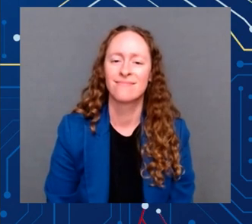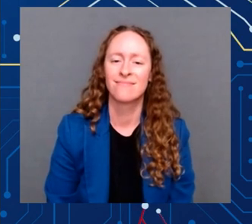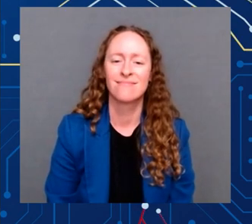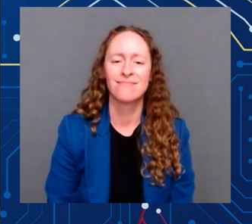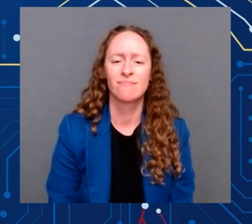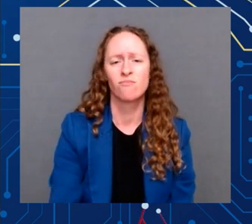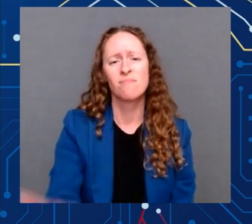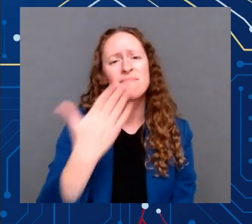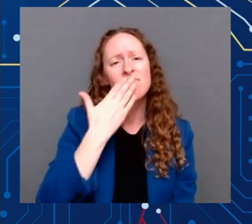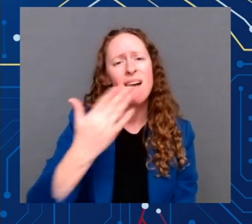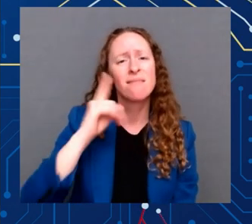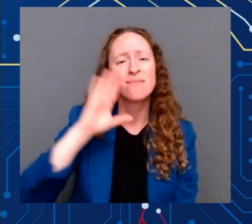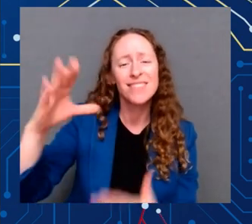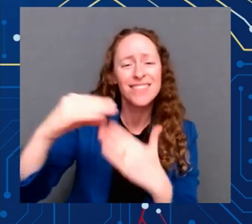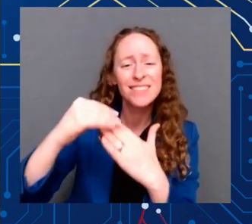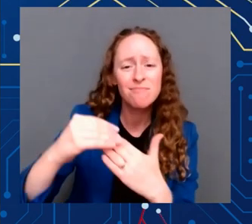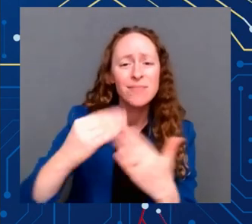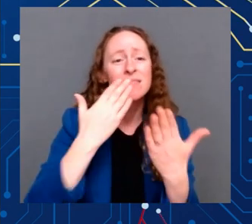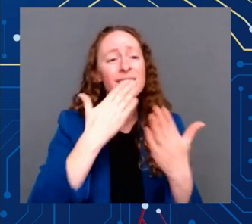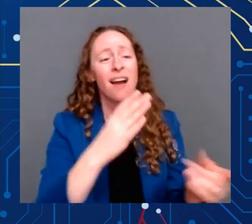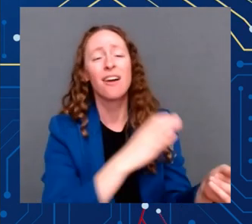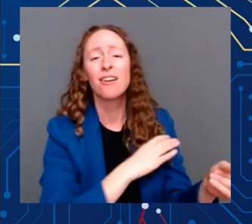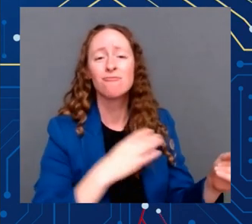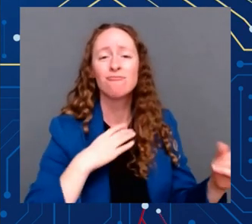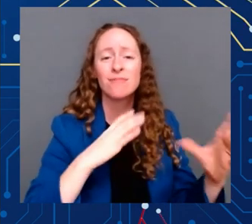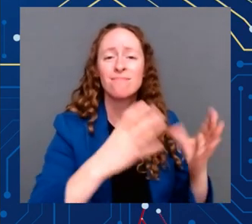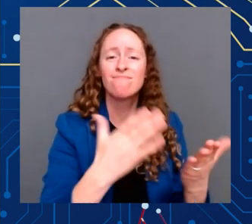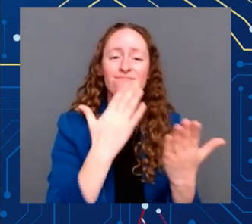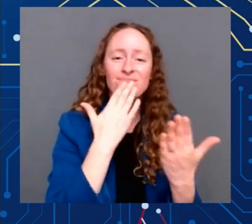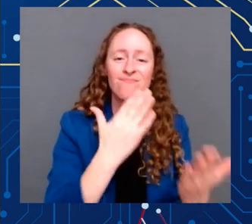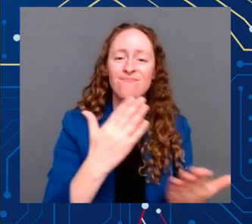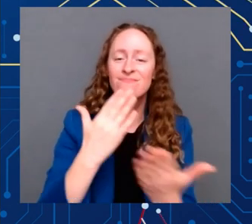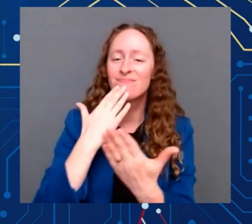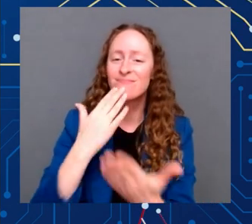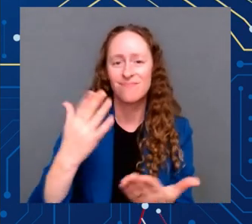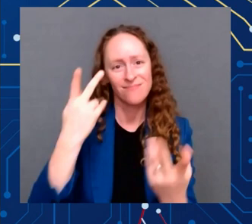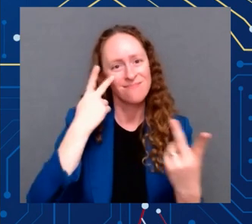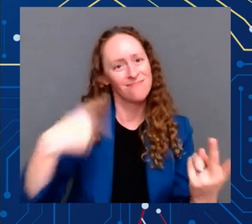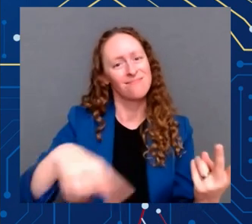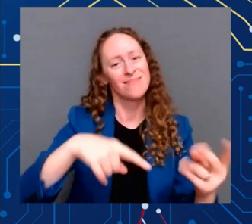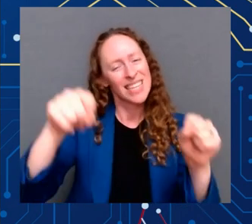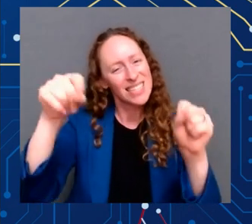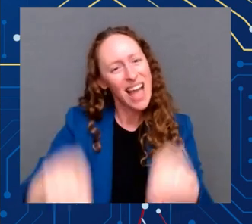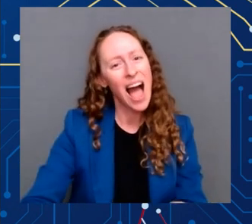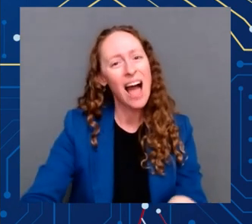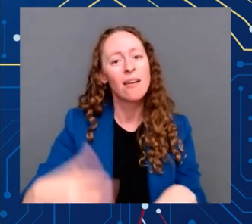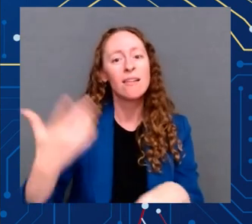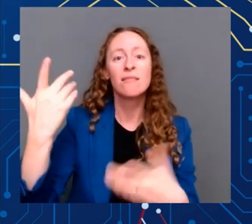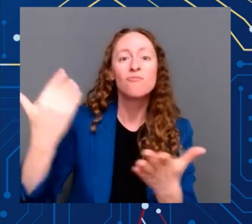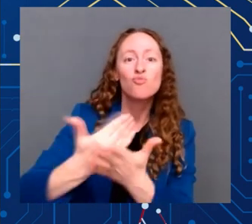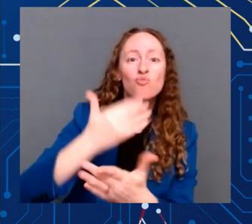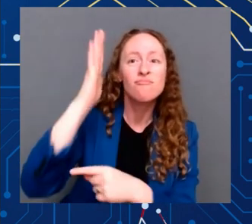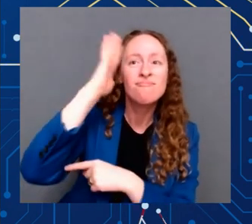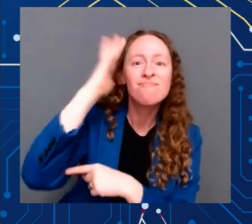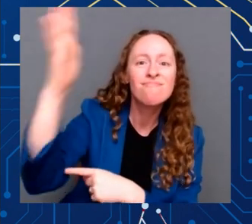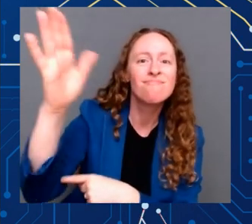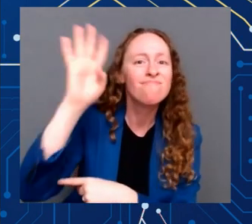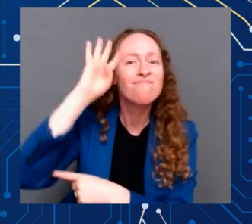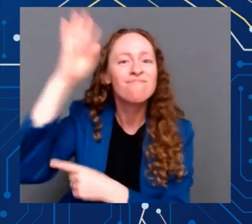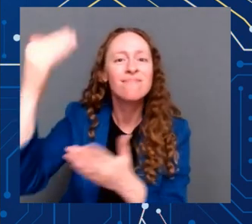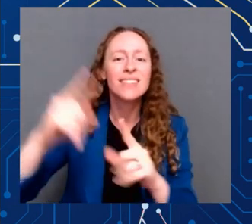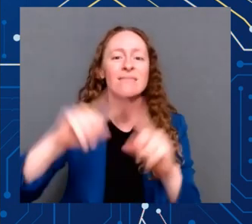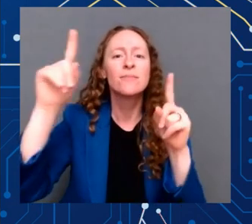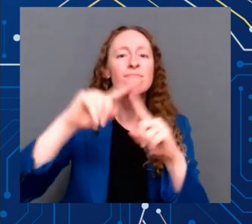our ability to innovate and out-innovate and compete for generations to come. It's my great pleasure to introduce our next